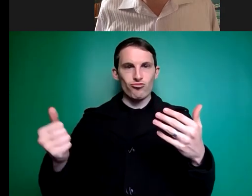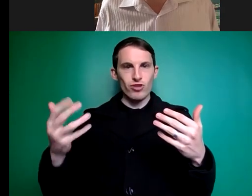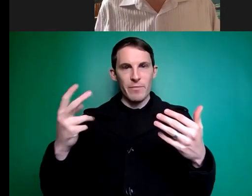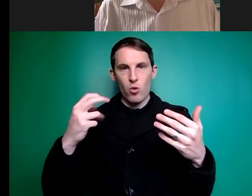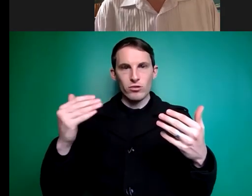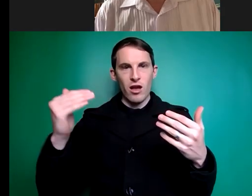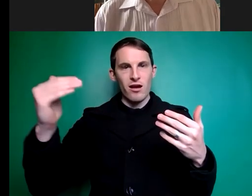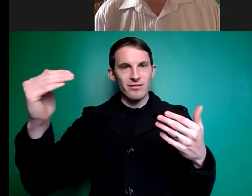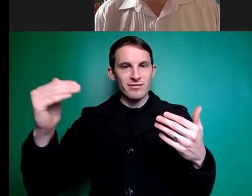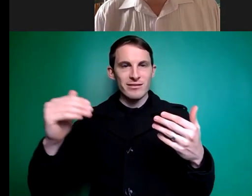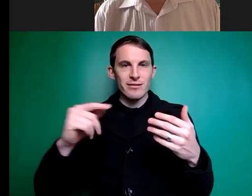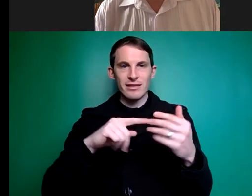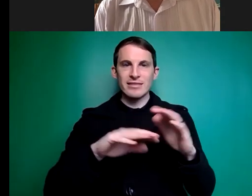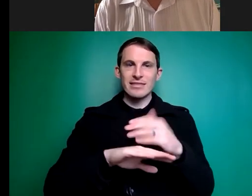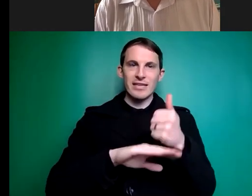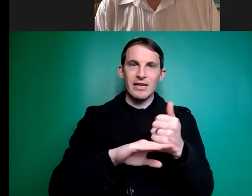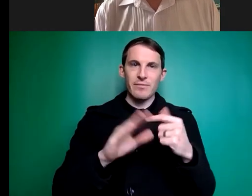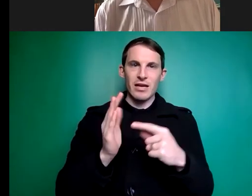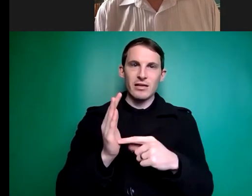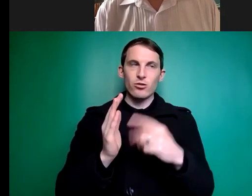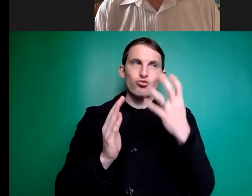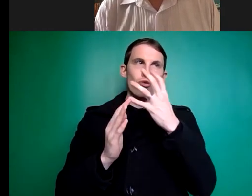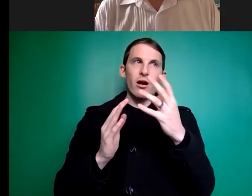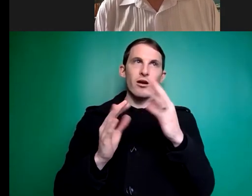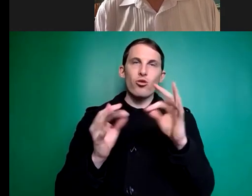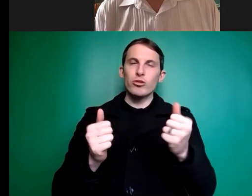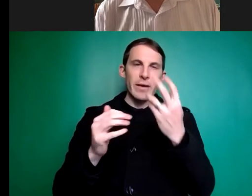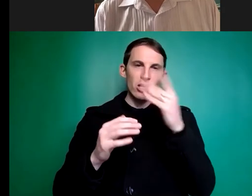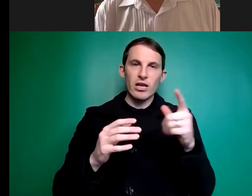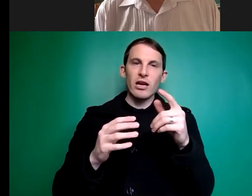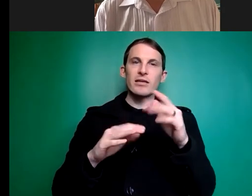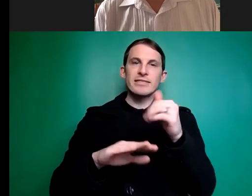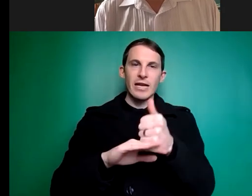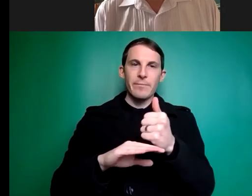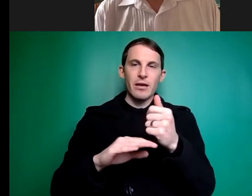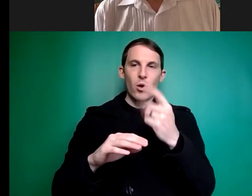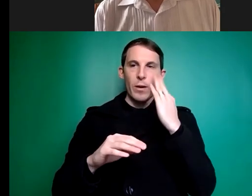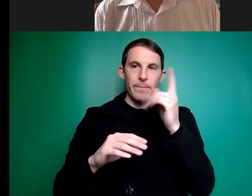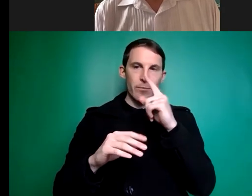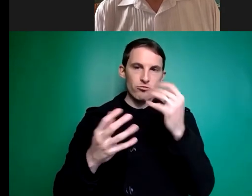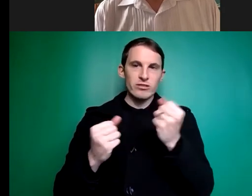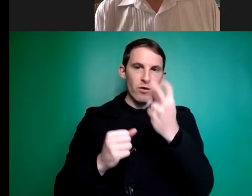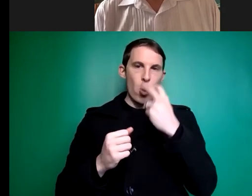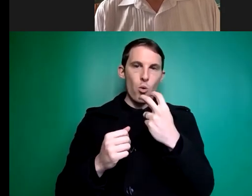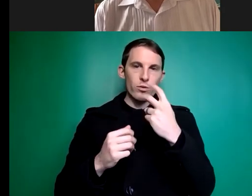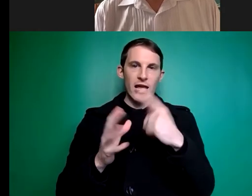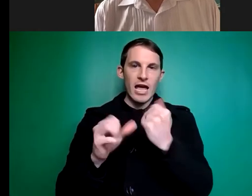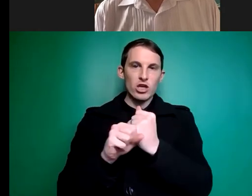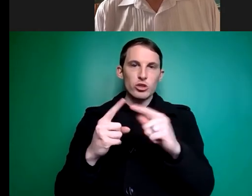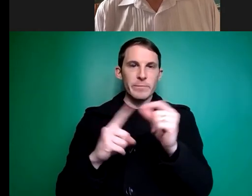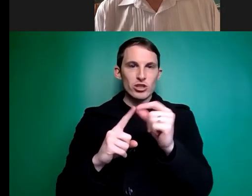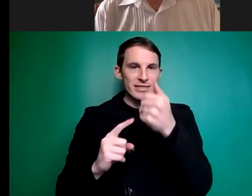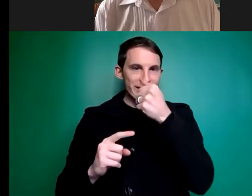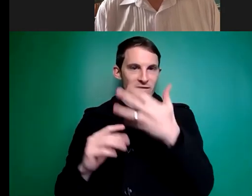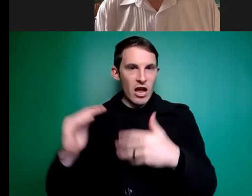the retirement age the um uh the age at which people could receive um the old age pension uh and um